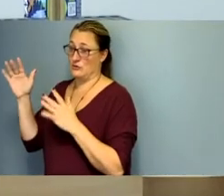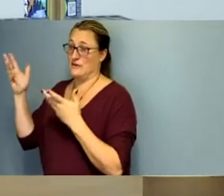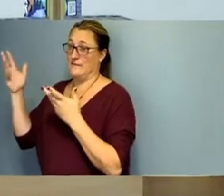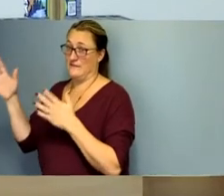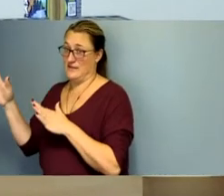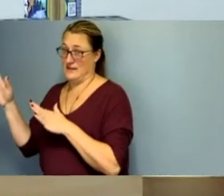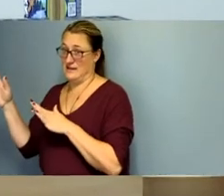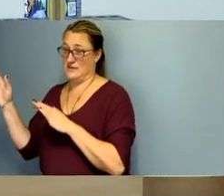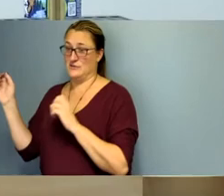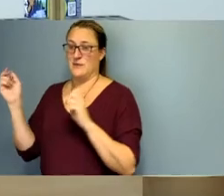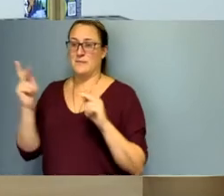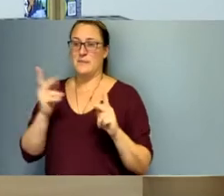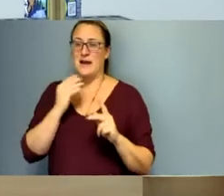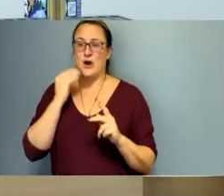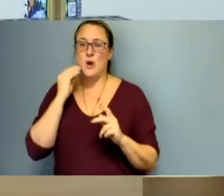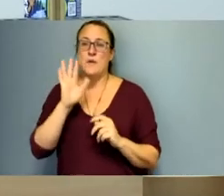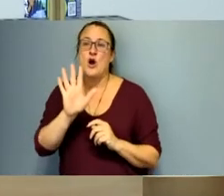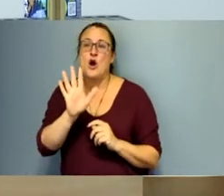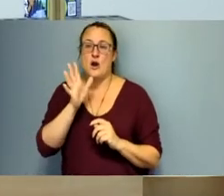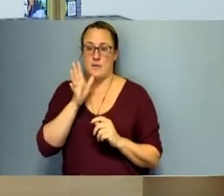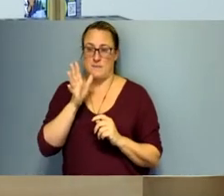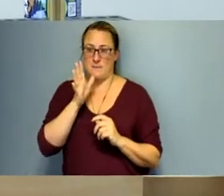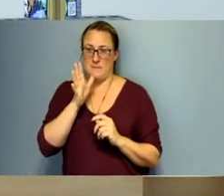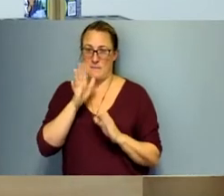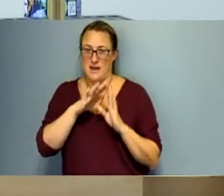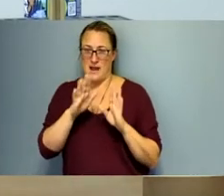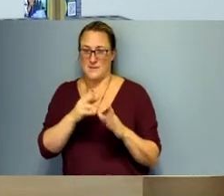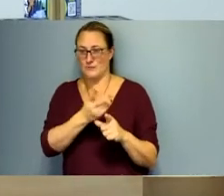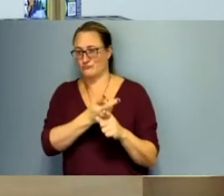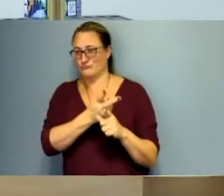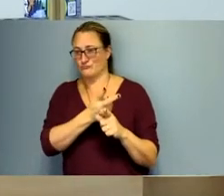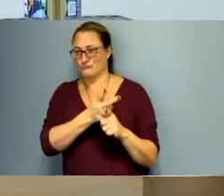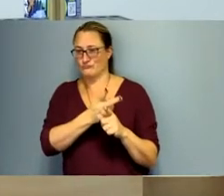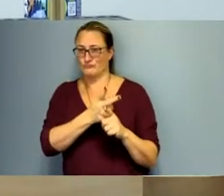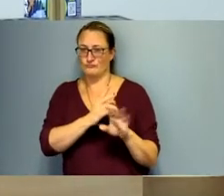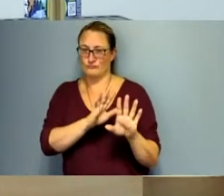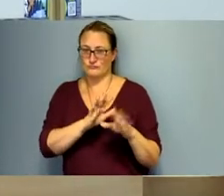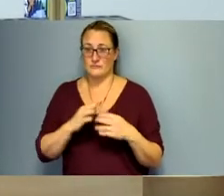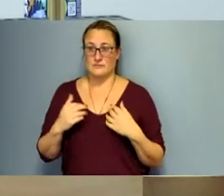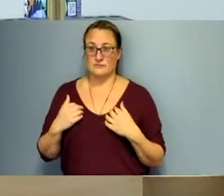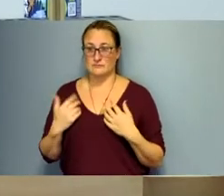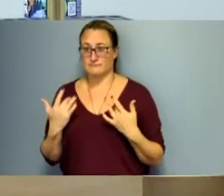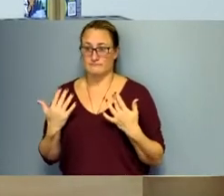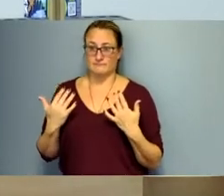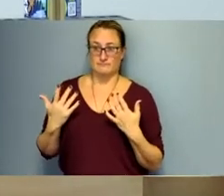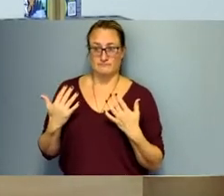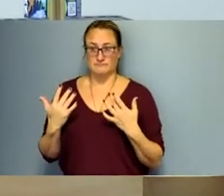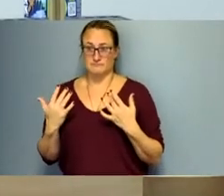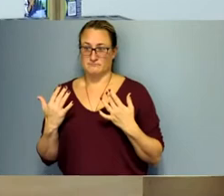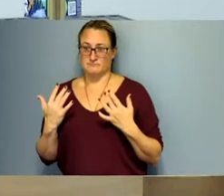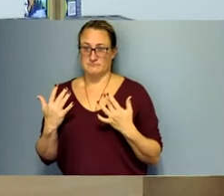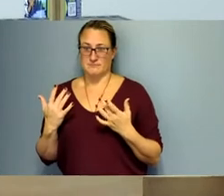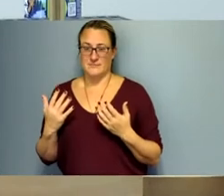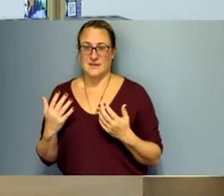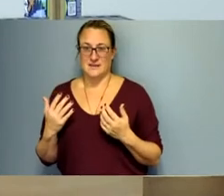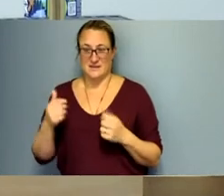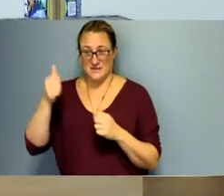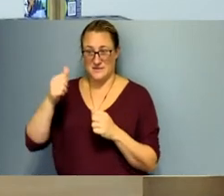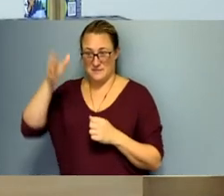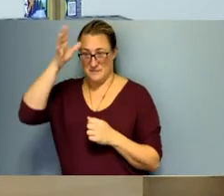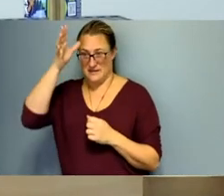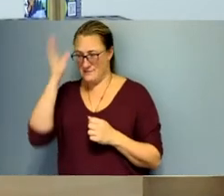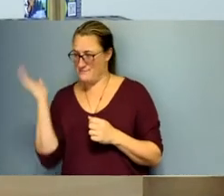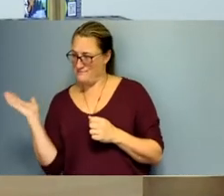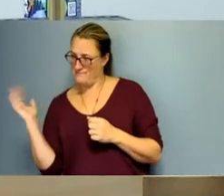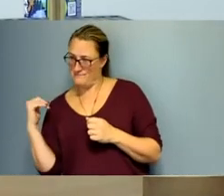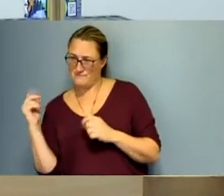mom's house to stay for a couple days while she was recuperating and i remember my dad uh taking me down to